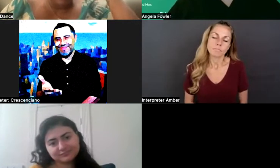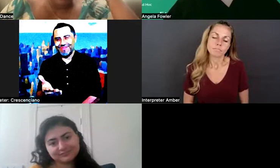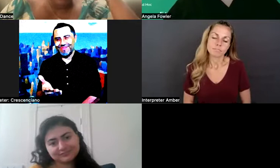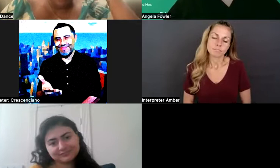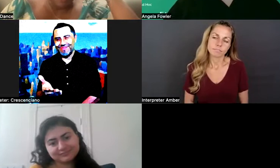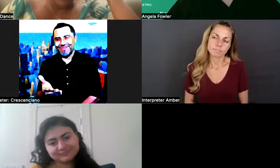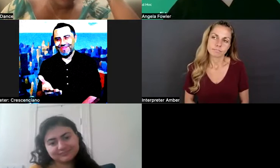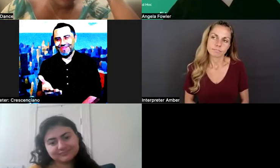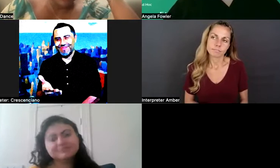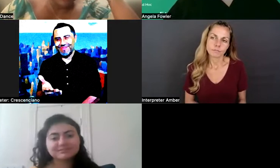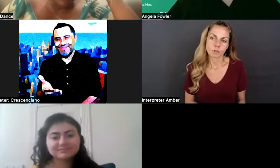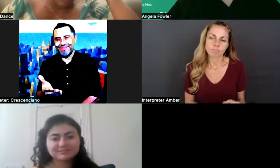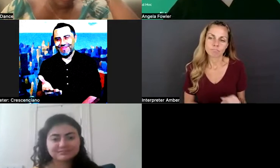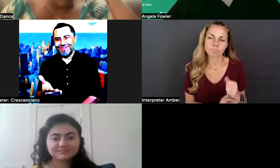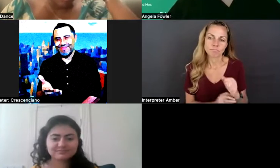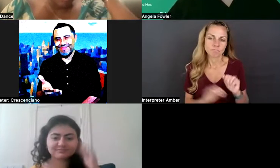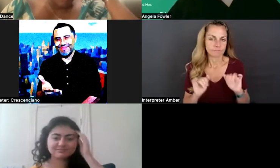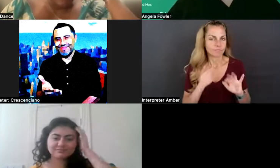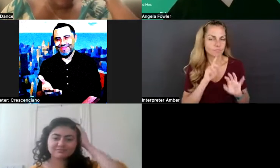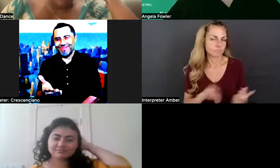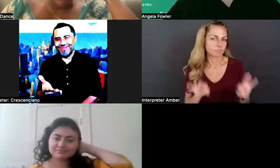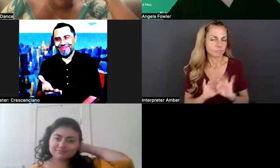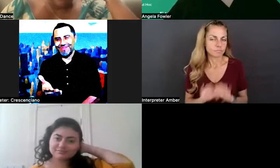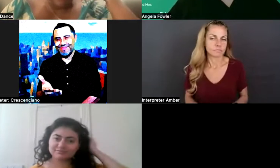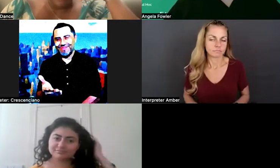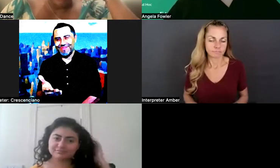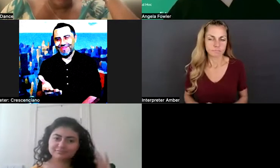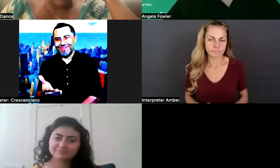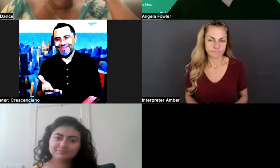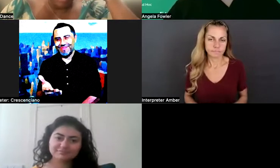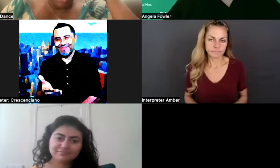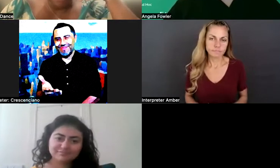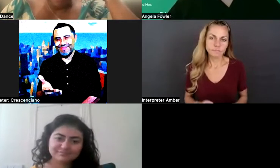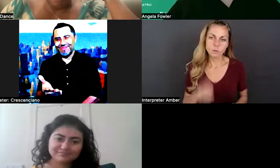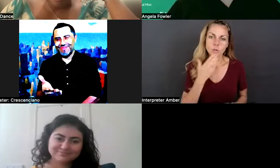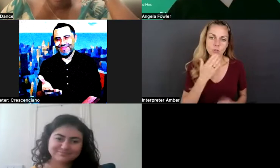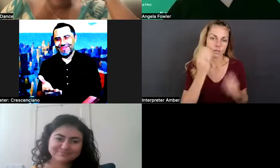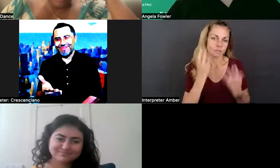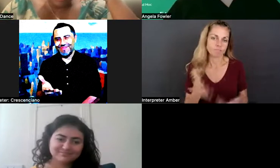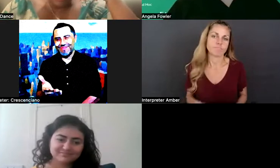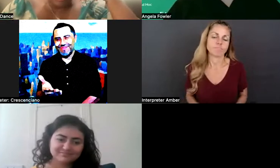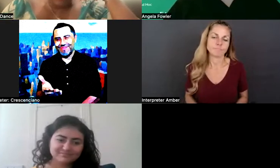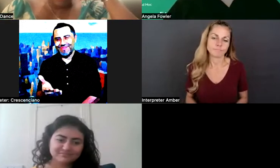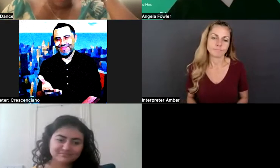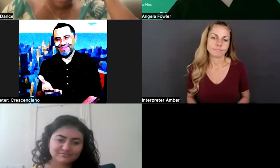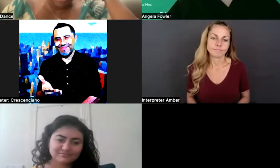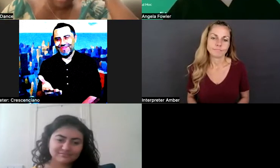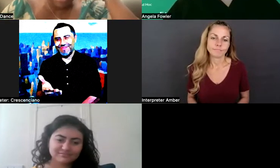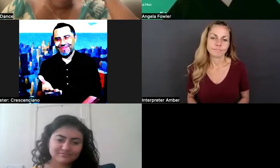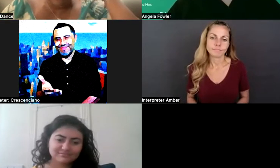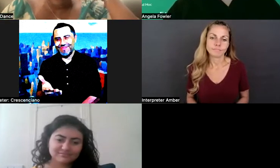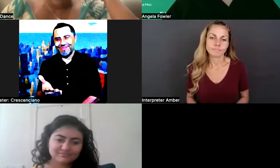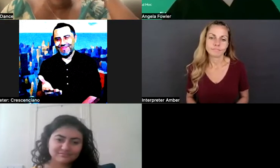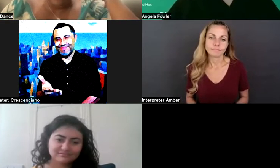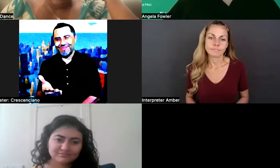about. So, no, that was really important, really good information. So I'll throw the question